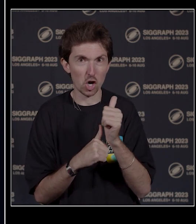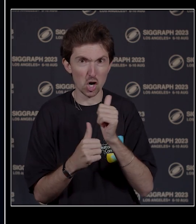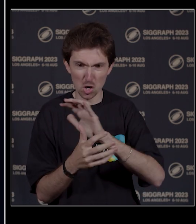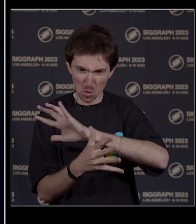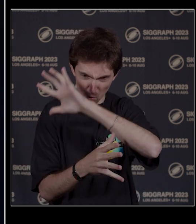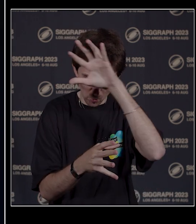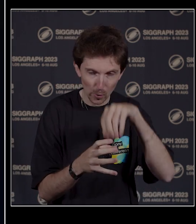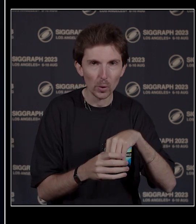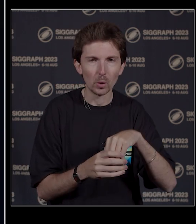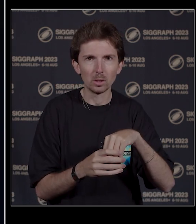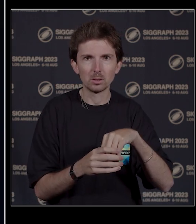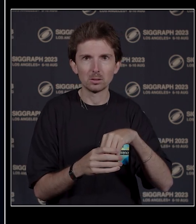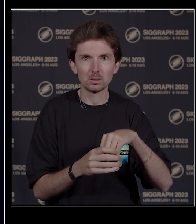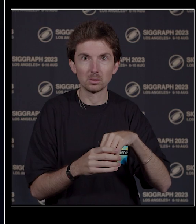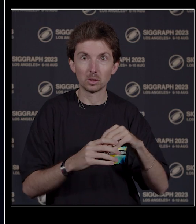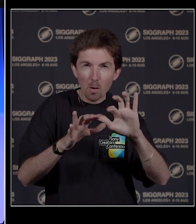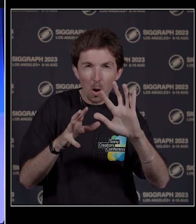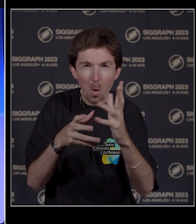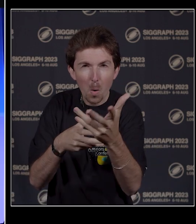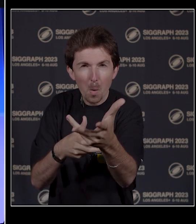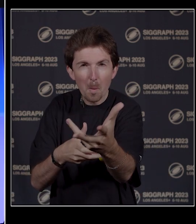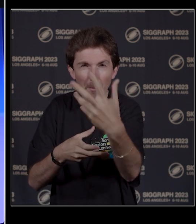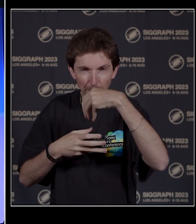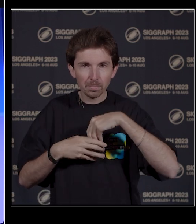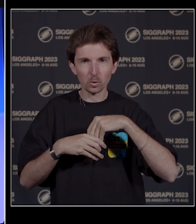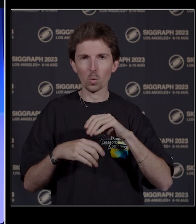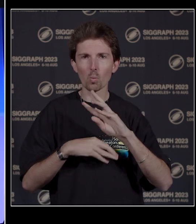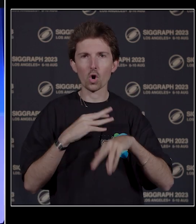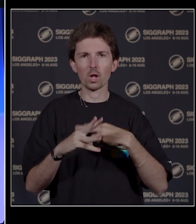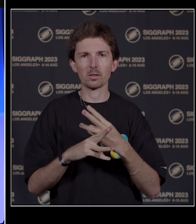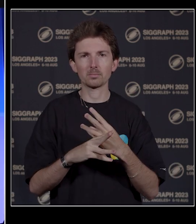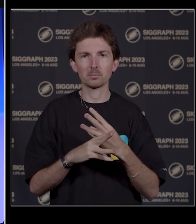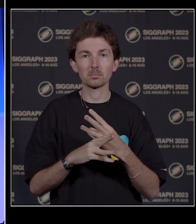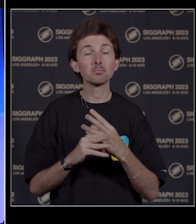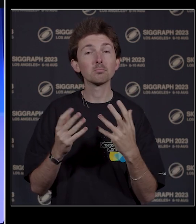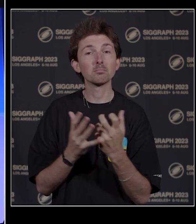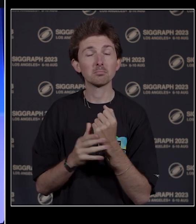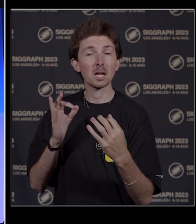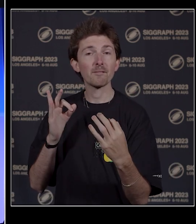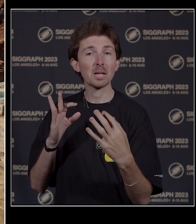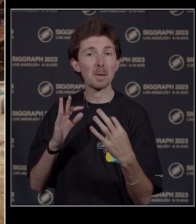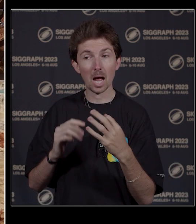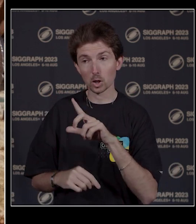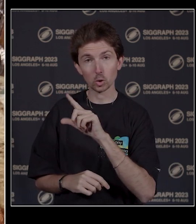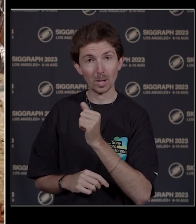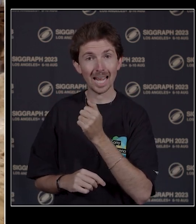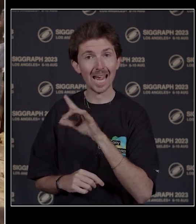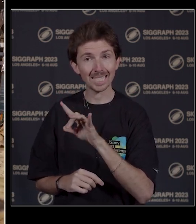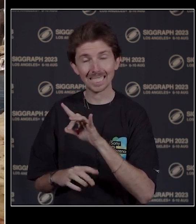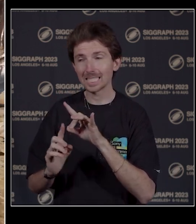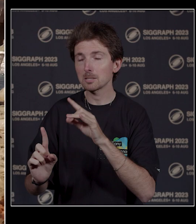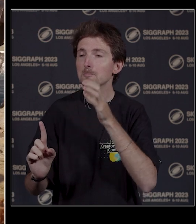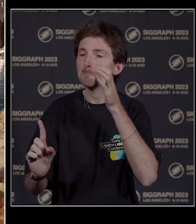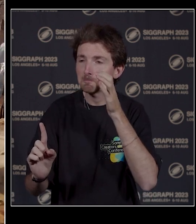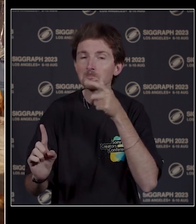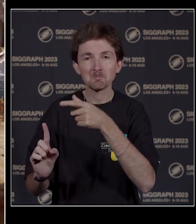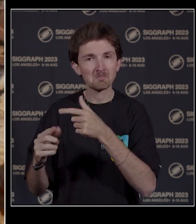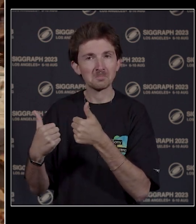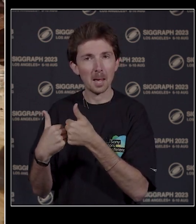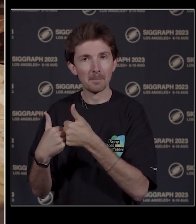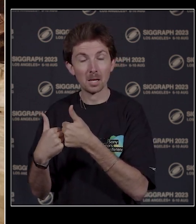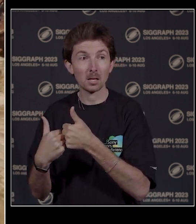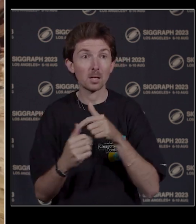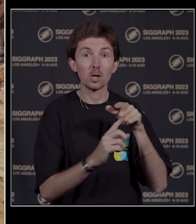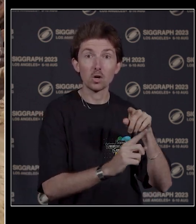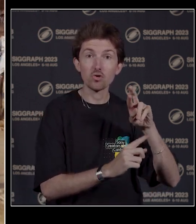take the race car movie to a whole new level. We took player feedback on our 2018 game to heart, and God of War Ragnarok shipped with over